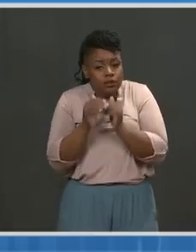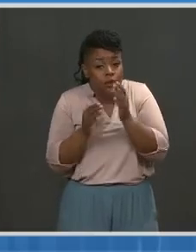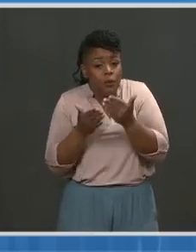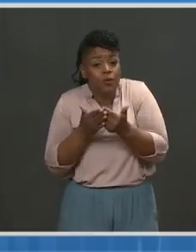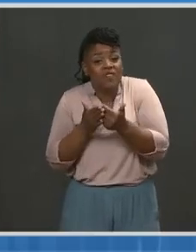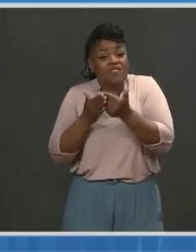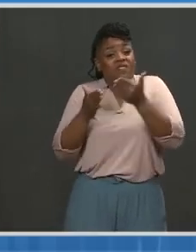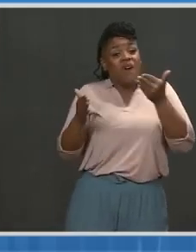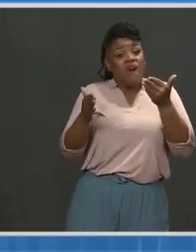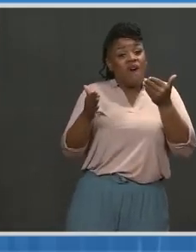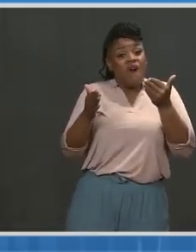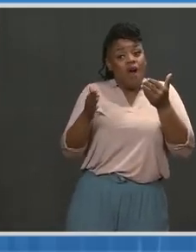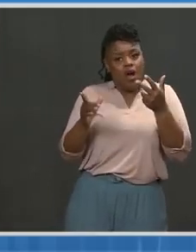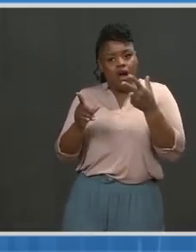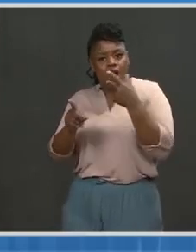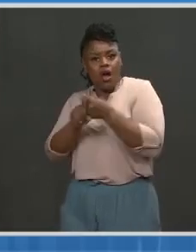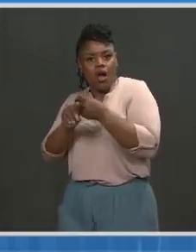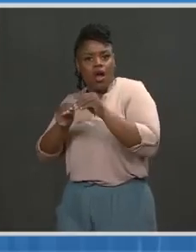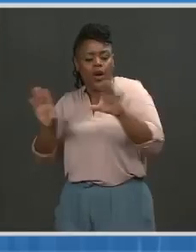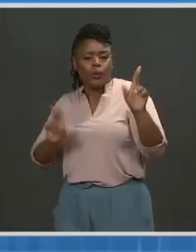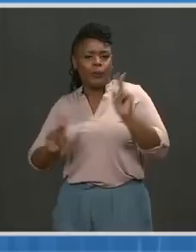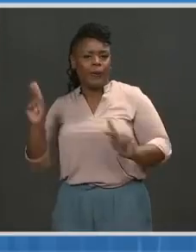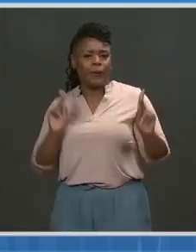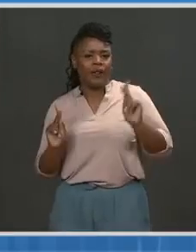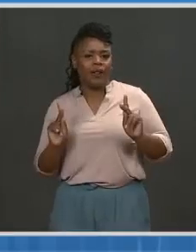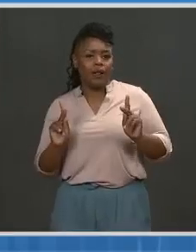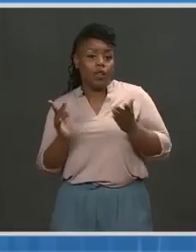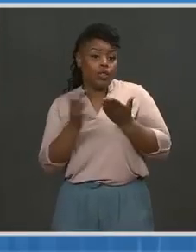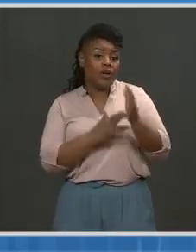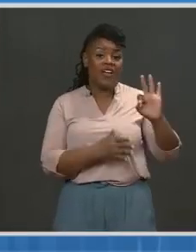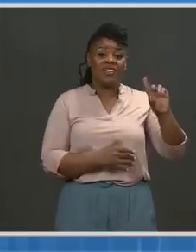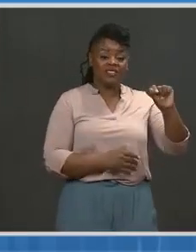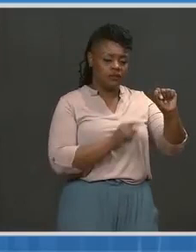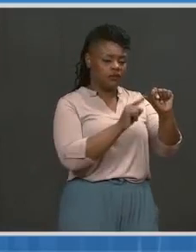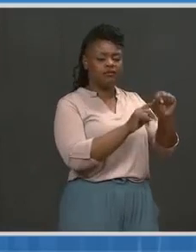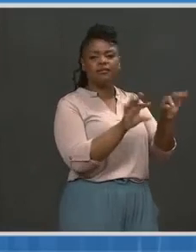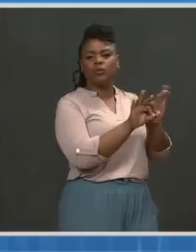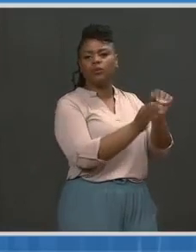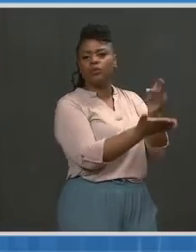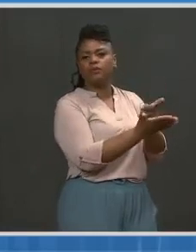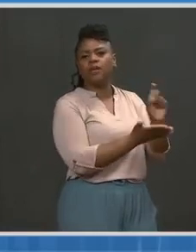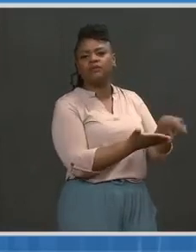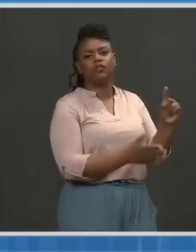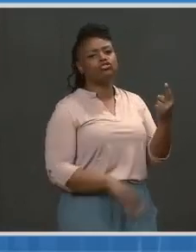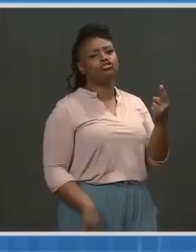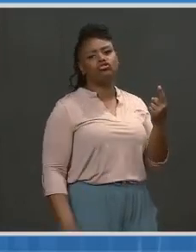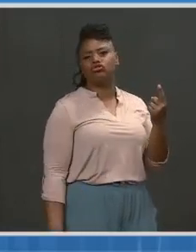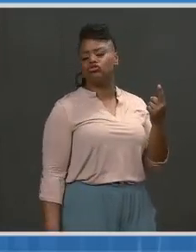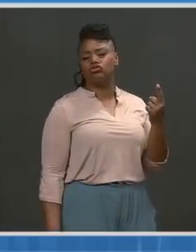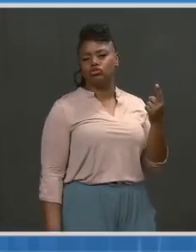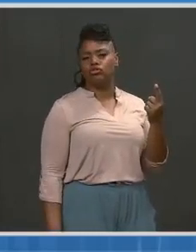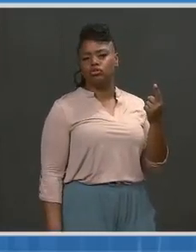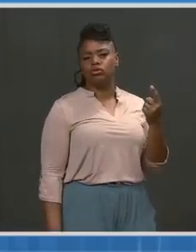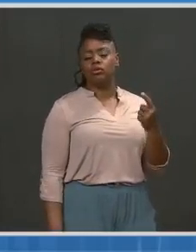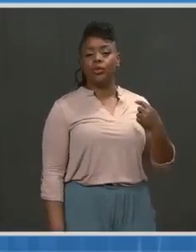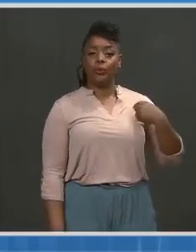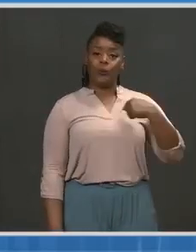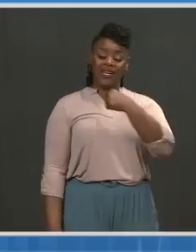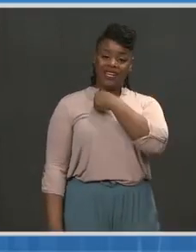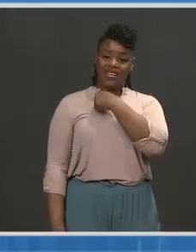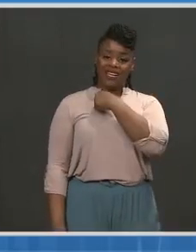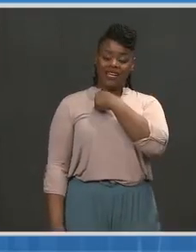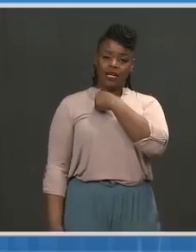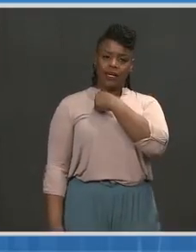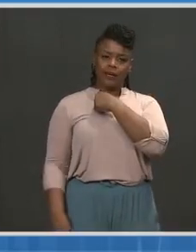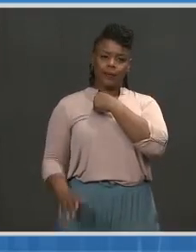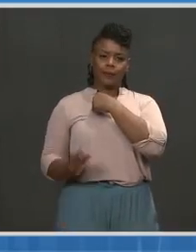will go through the Food and Drug Administration once an EUA is applied. That's always been the case. We never look at the